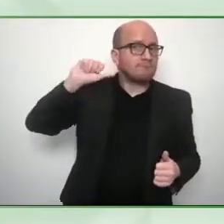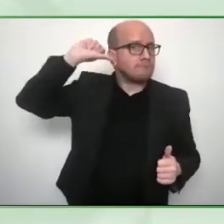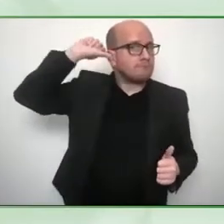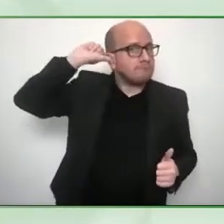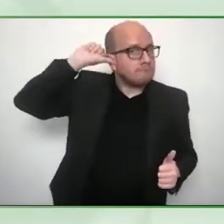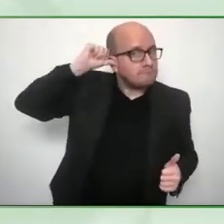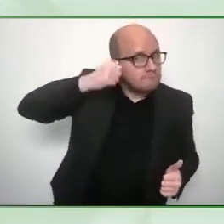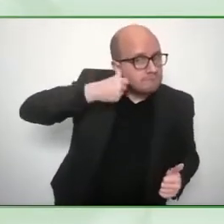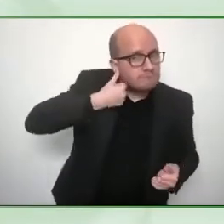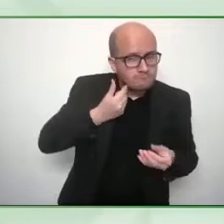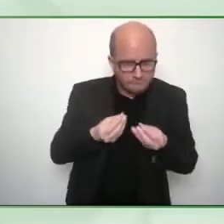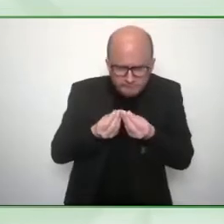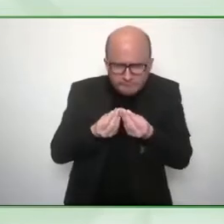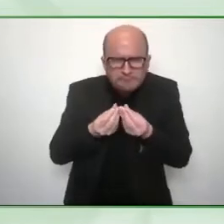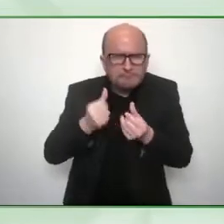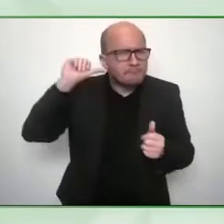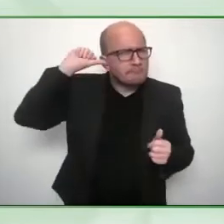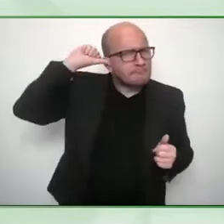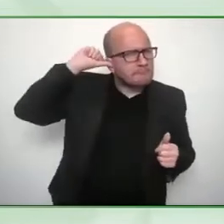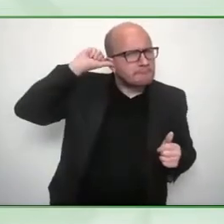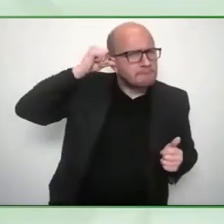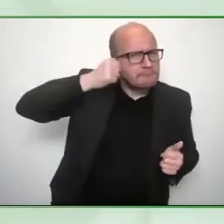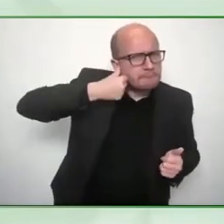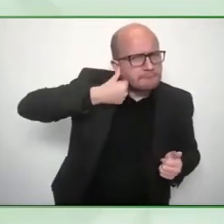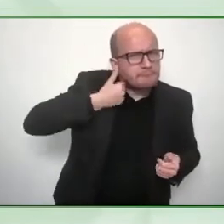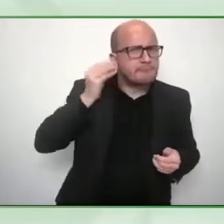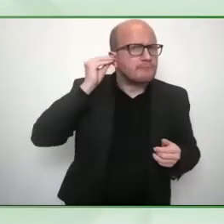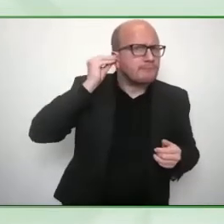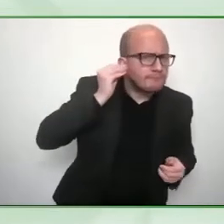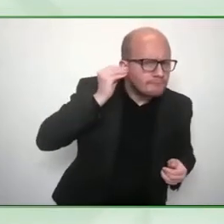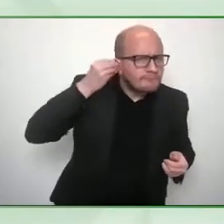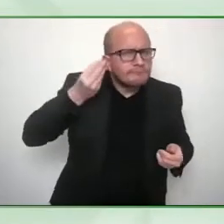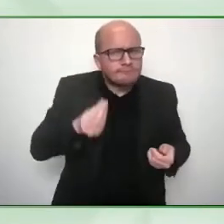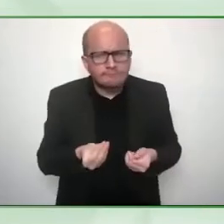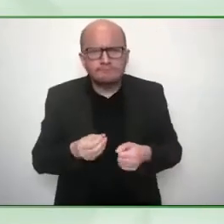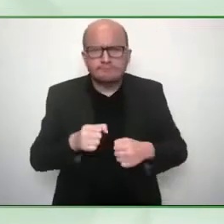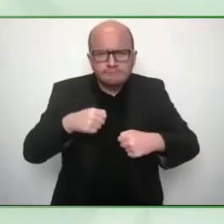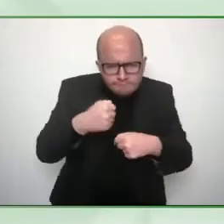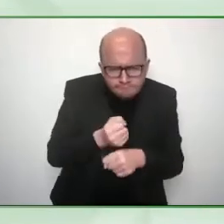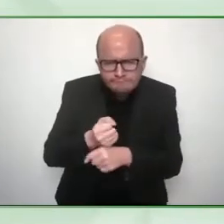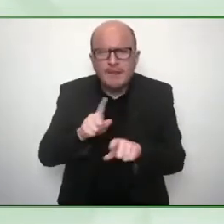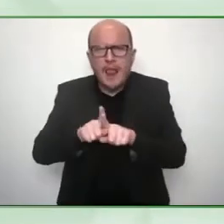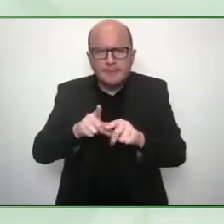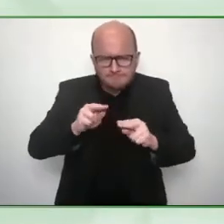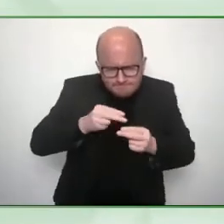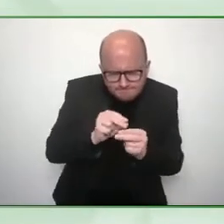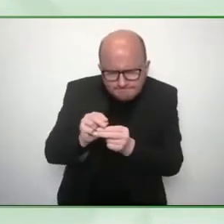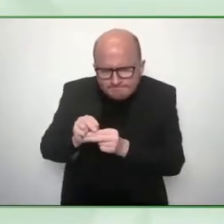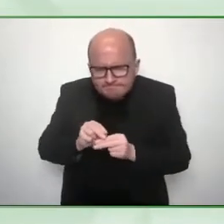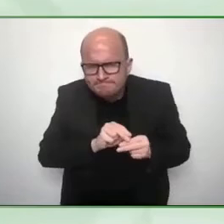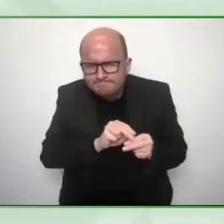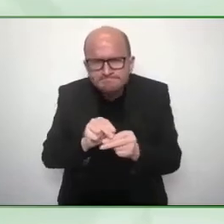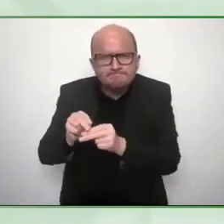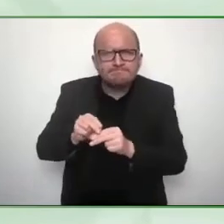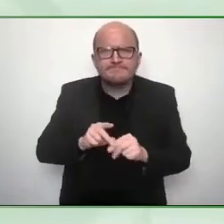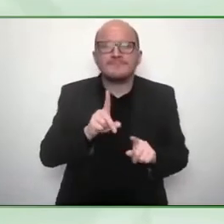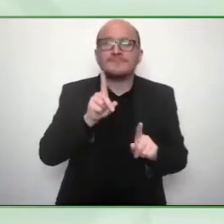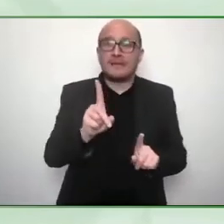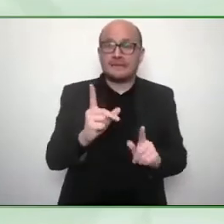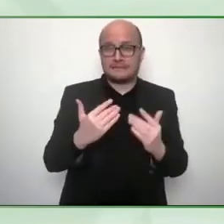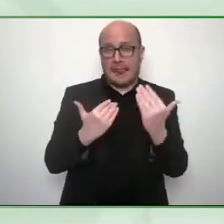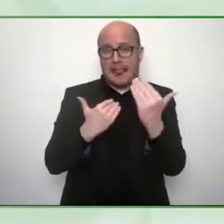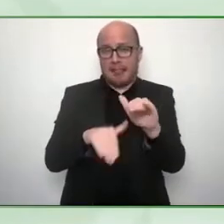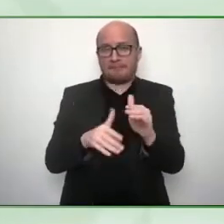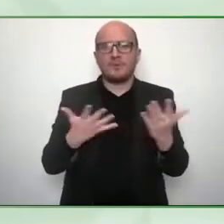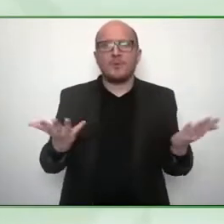silicone and then they tool it out it's a very artisan approach but it's limited by its capacity so